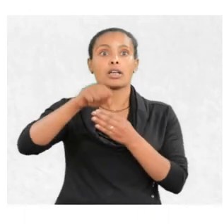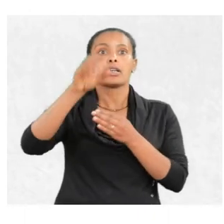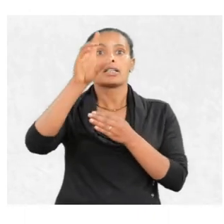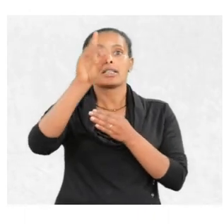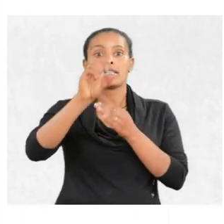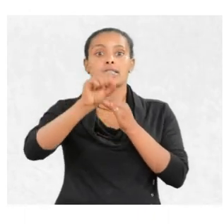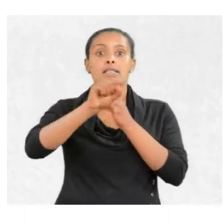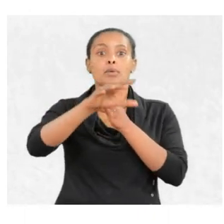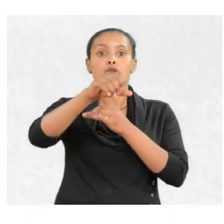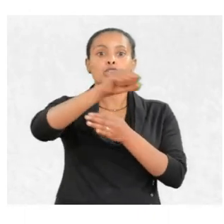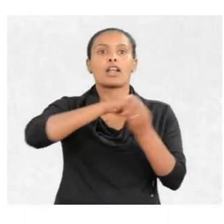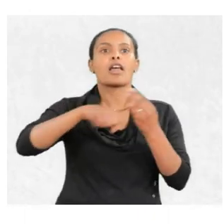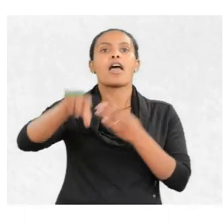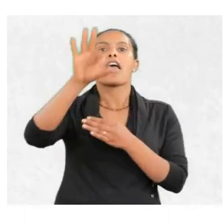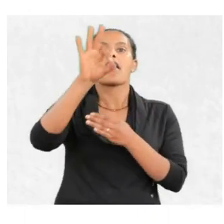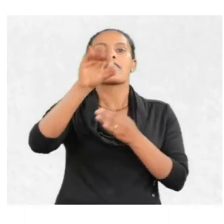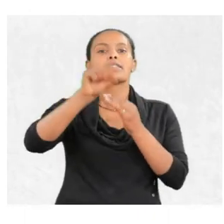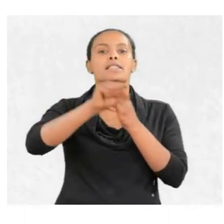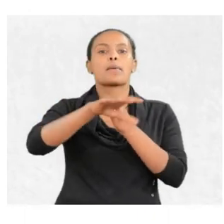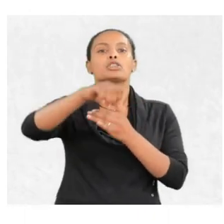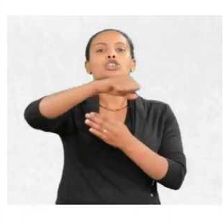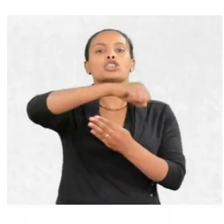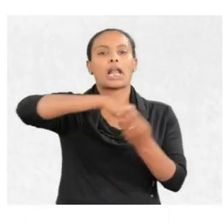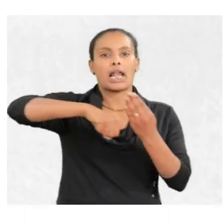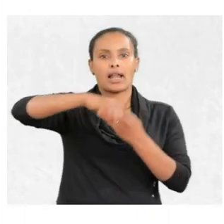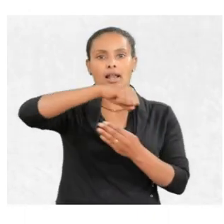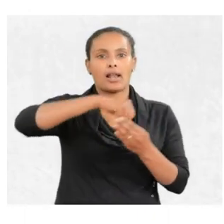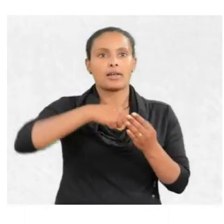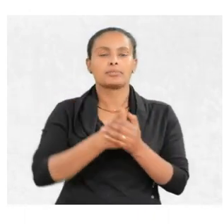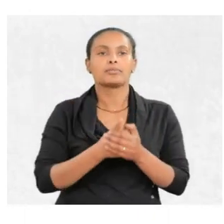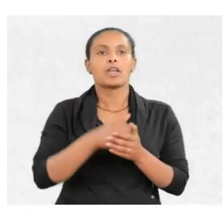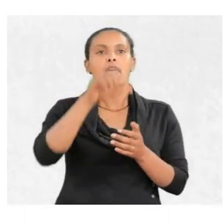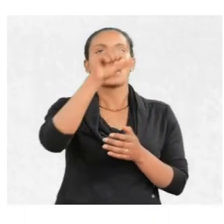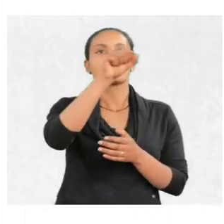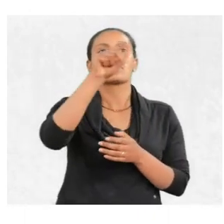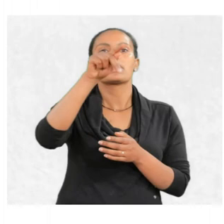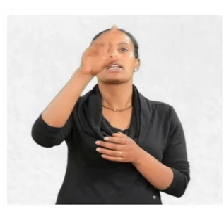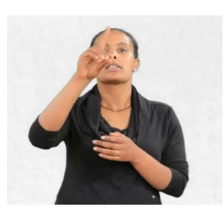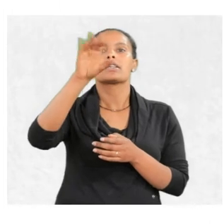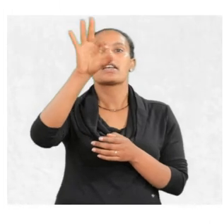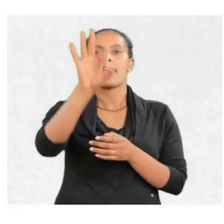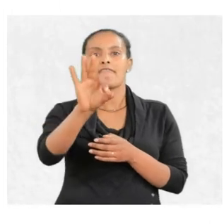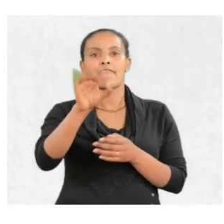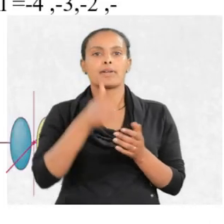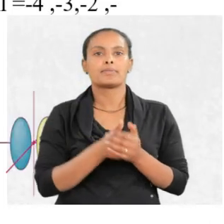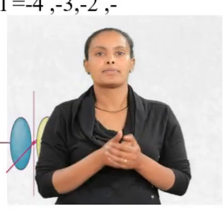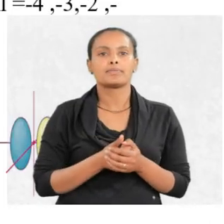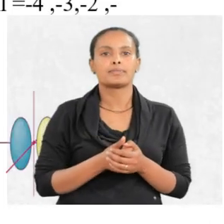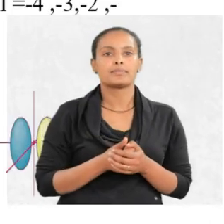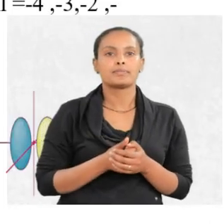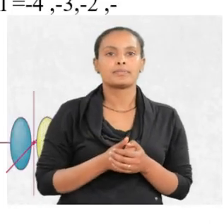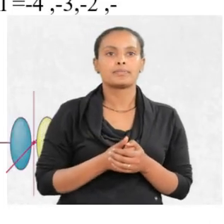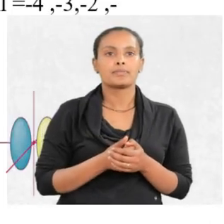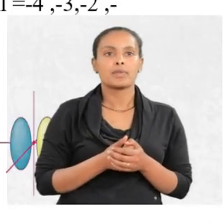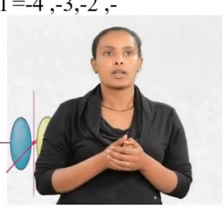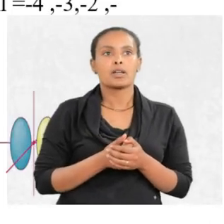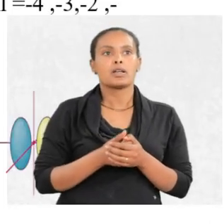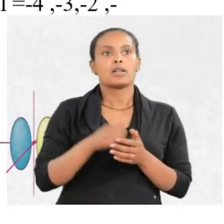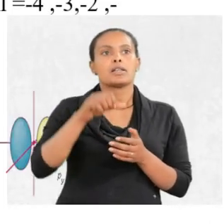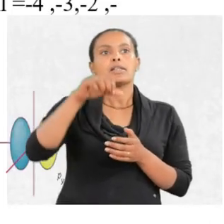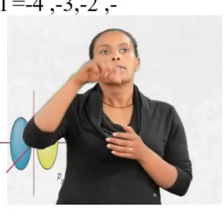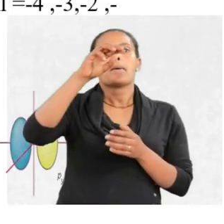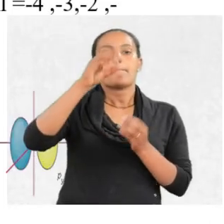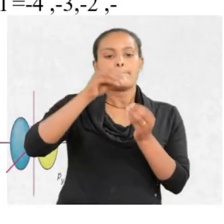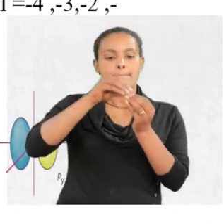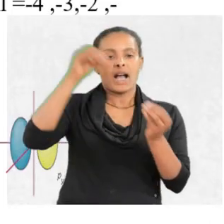this is f subshell, s, p, d, f. the magnetic